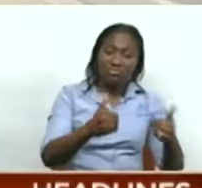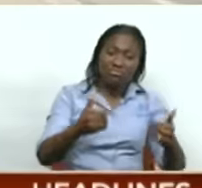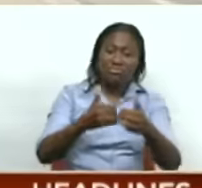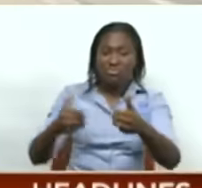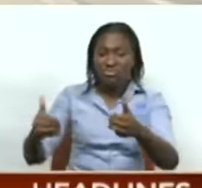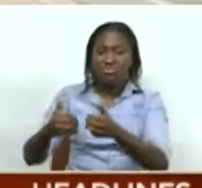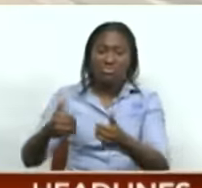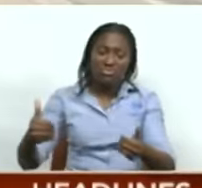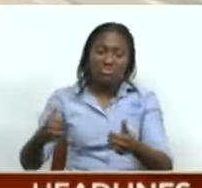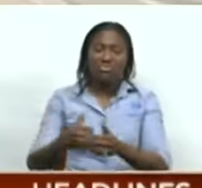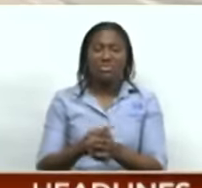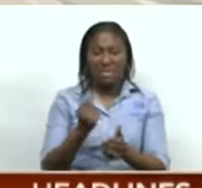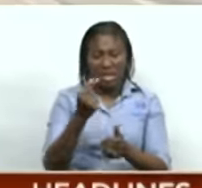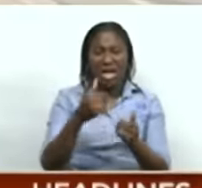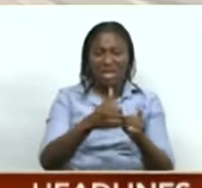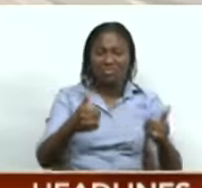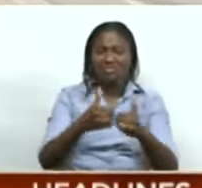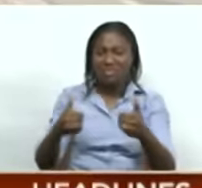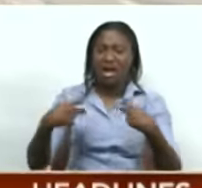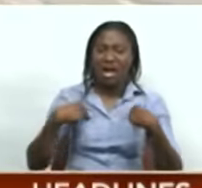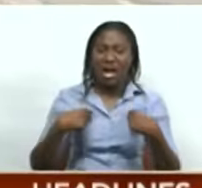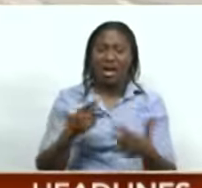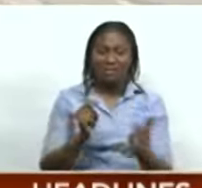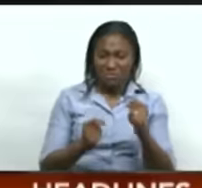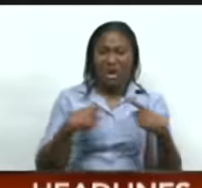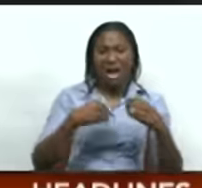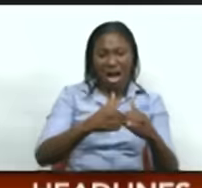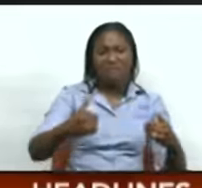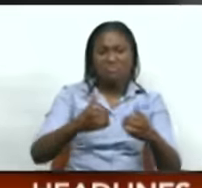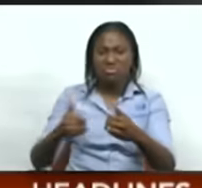Because of the segregation of the country. The country is segregated.